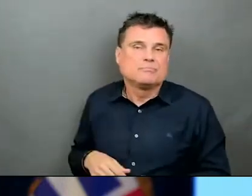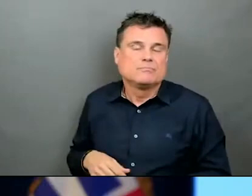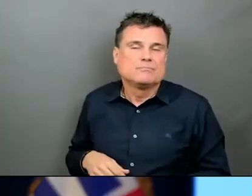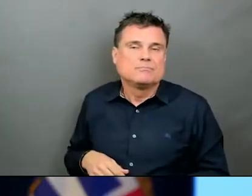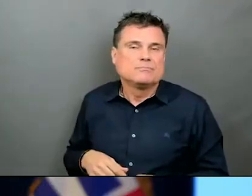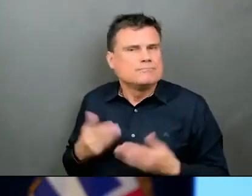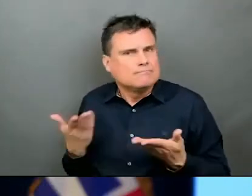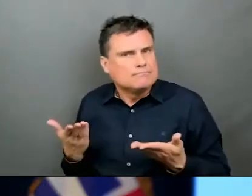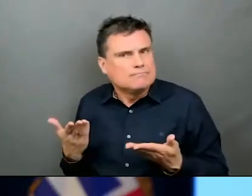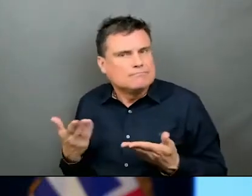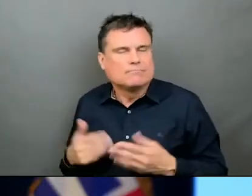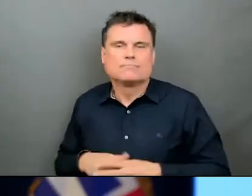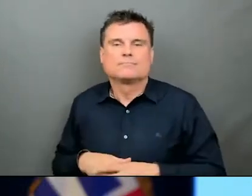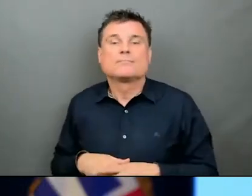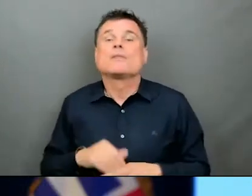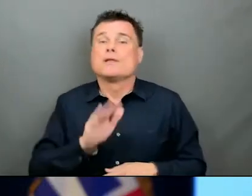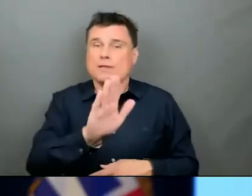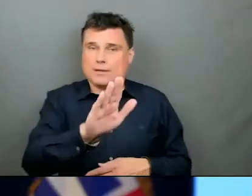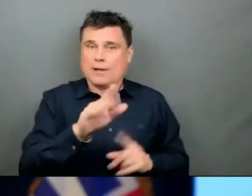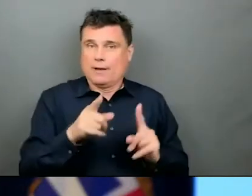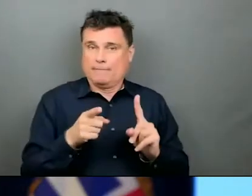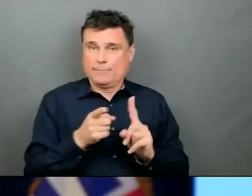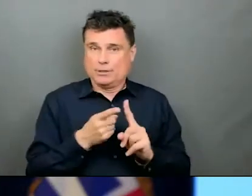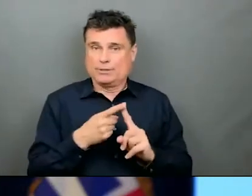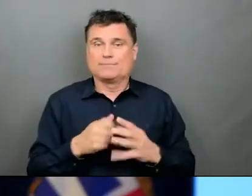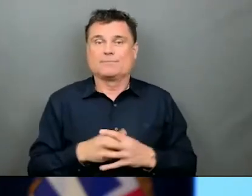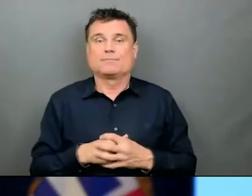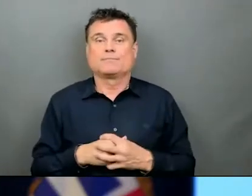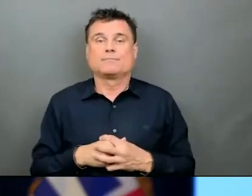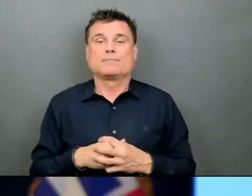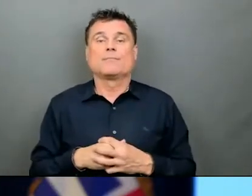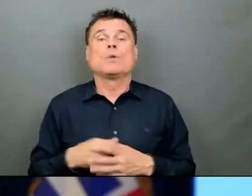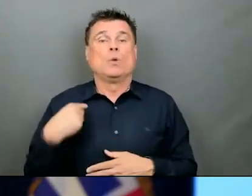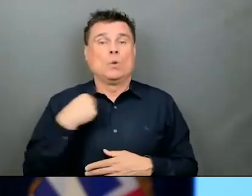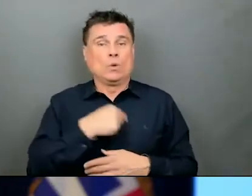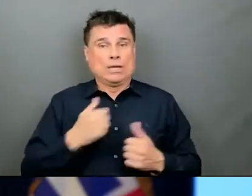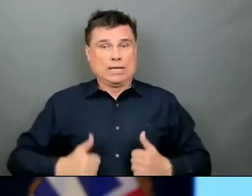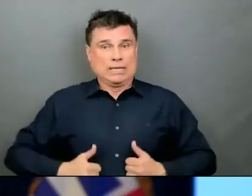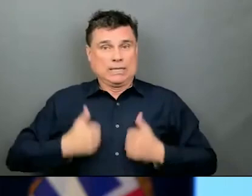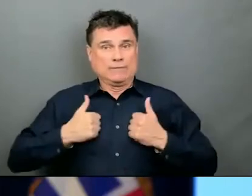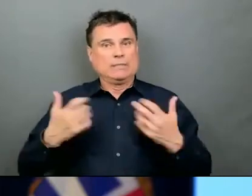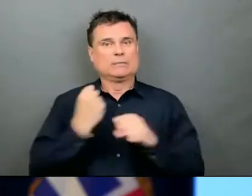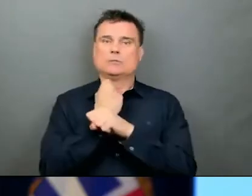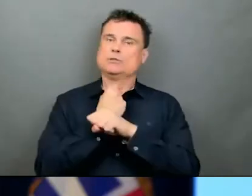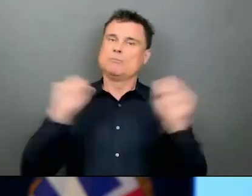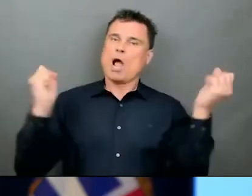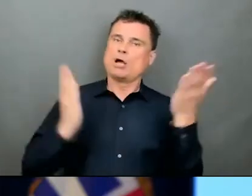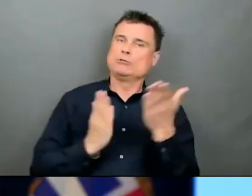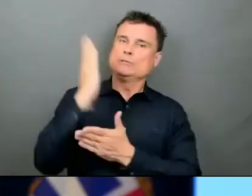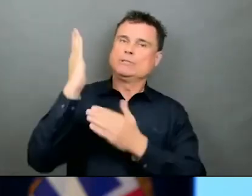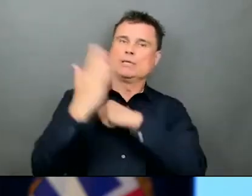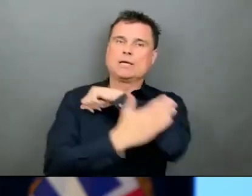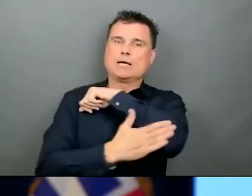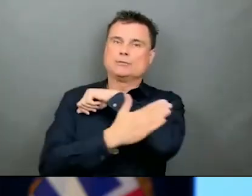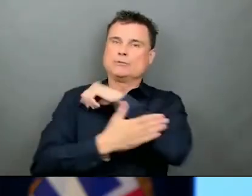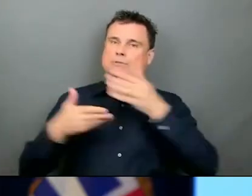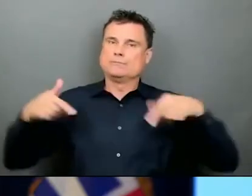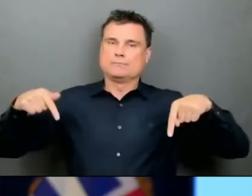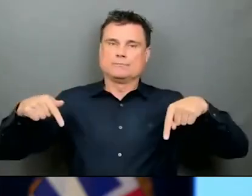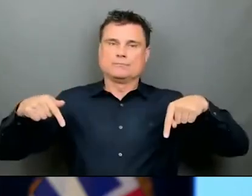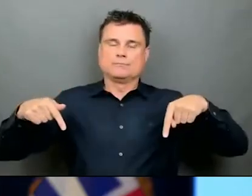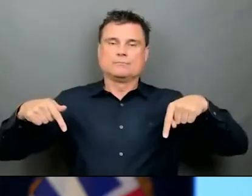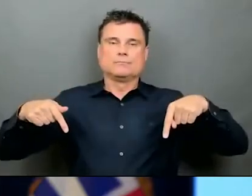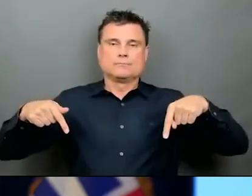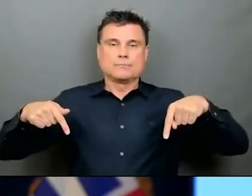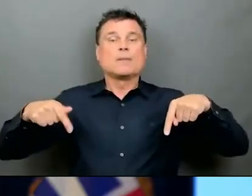first off, we do live in a democracy where people do have administrative fairness when it comes to fines. So,